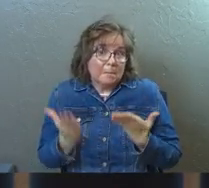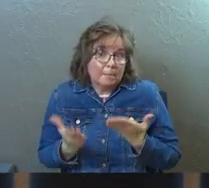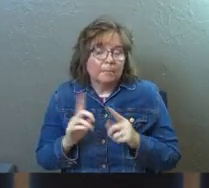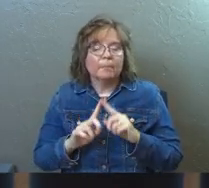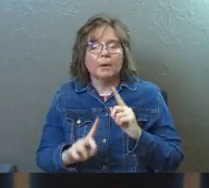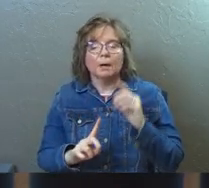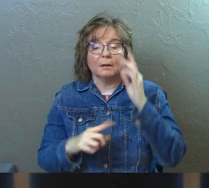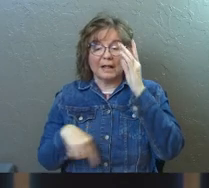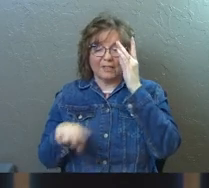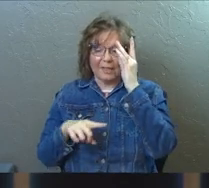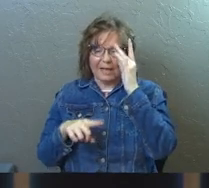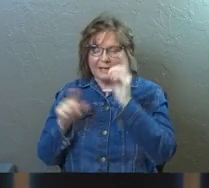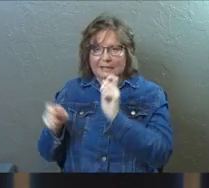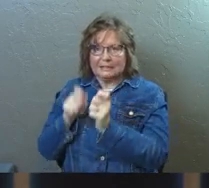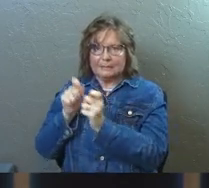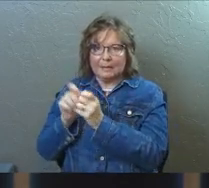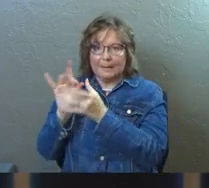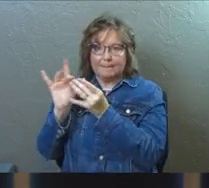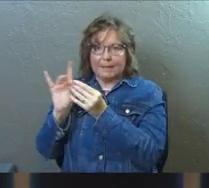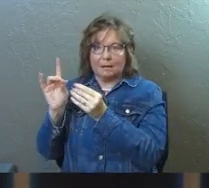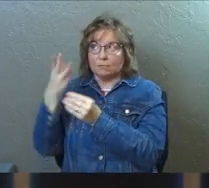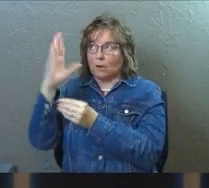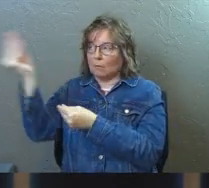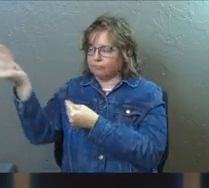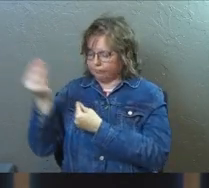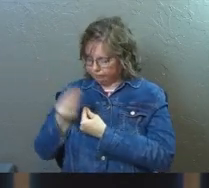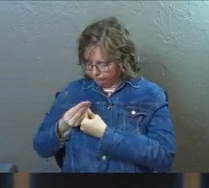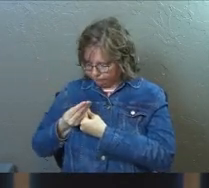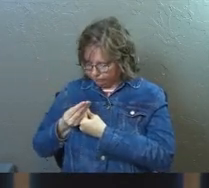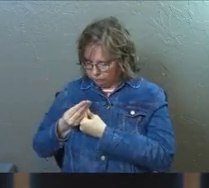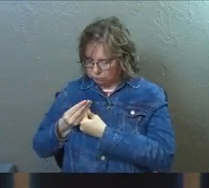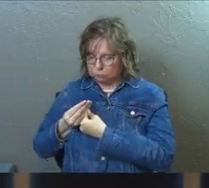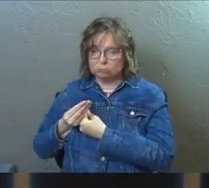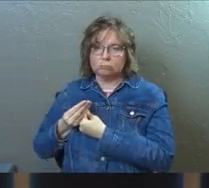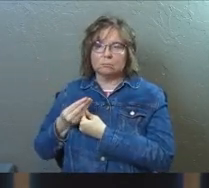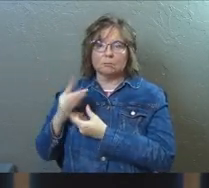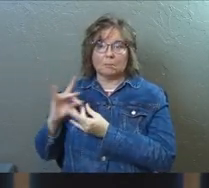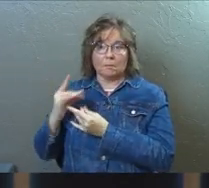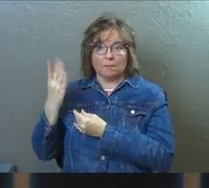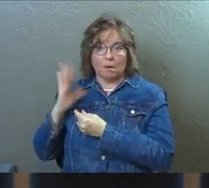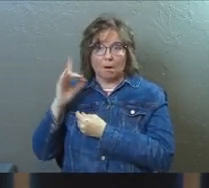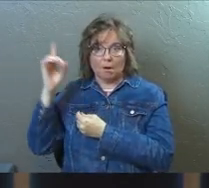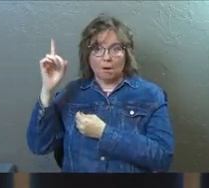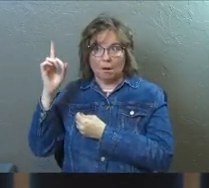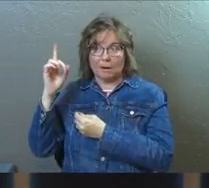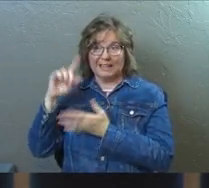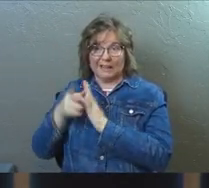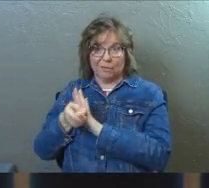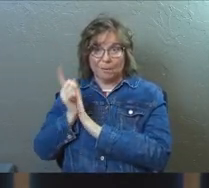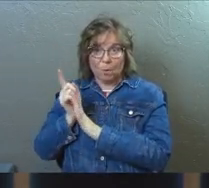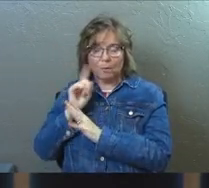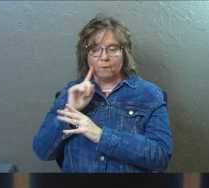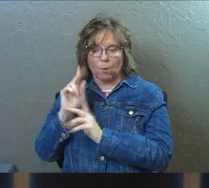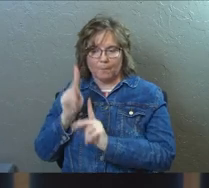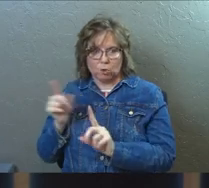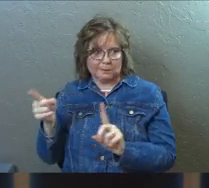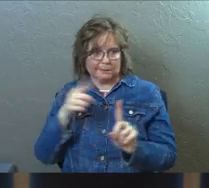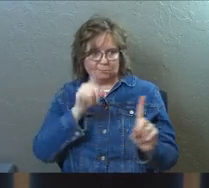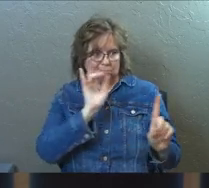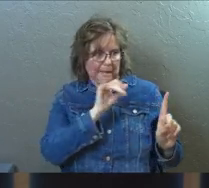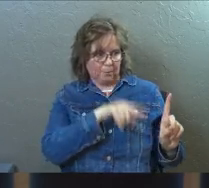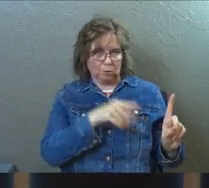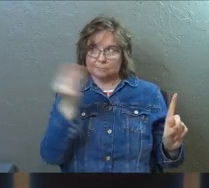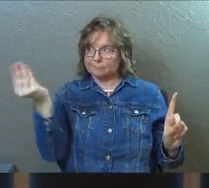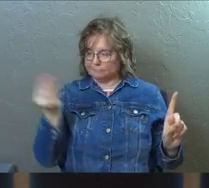well, but they get a specific message from God, a supernatural message from God in the moment for a person, for a